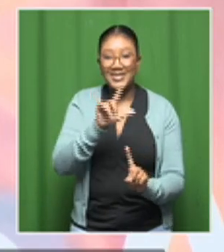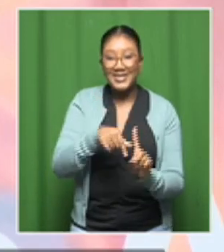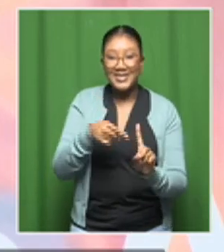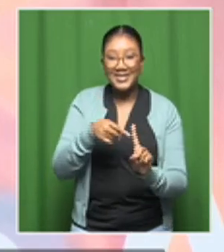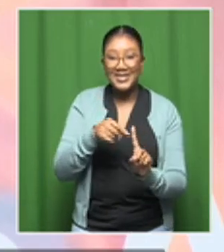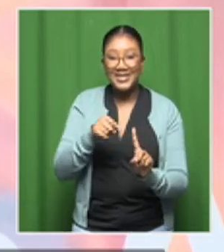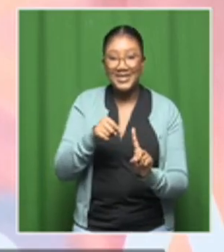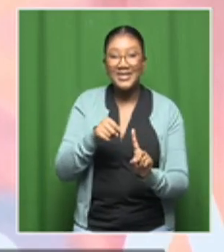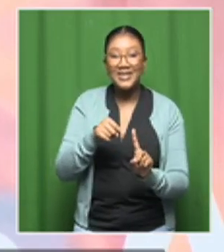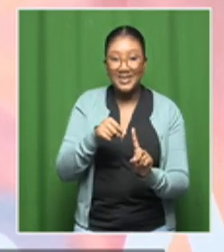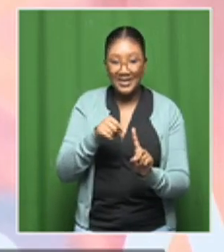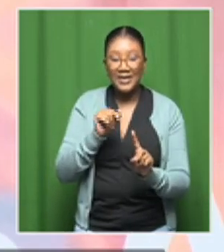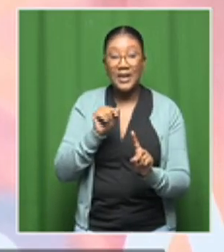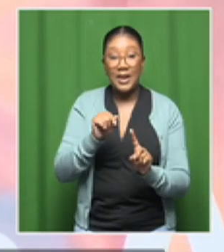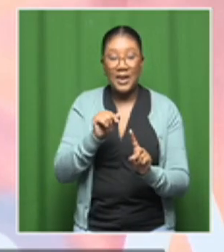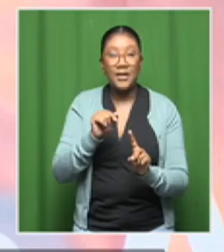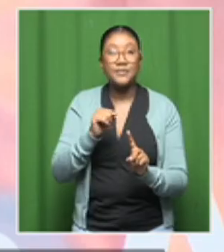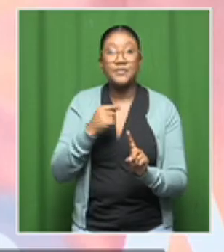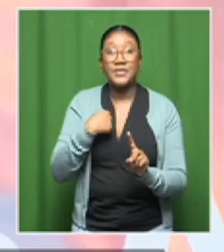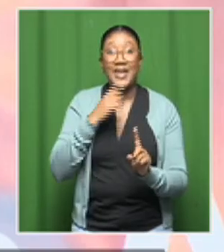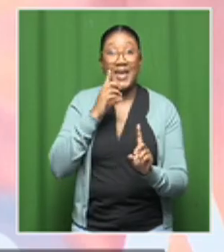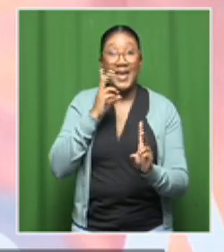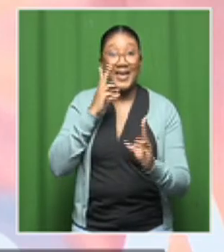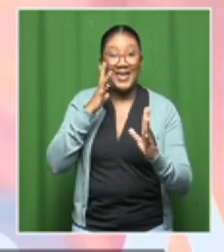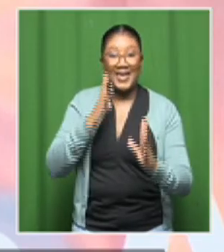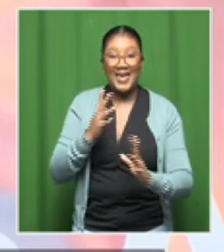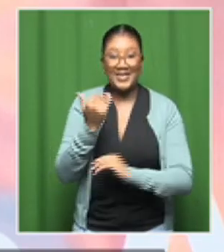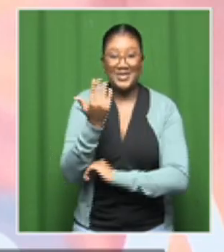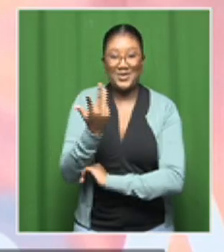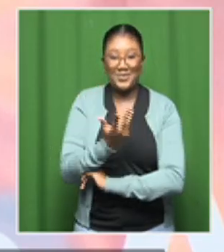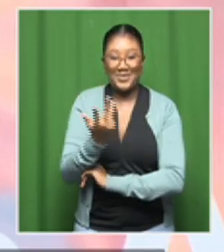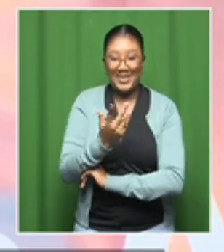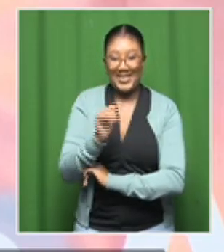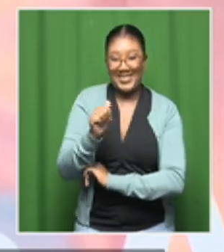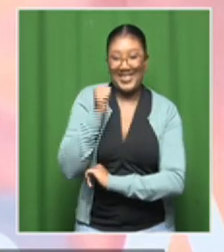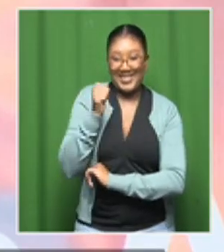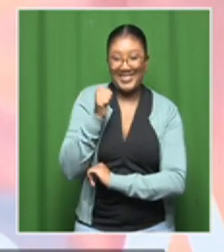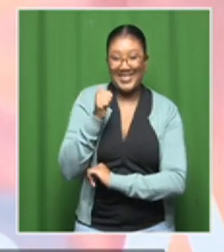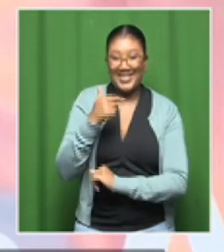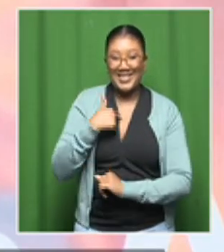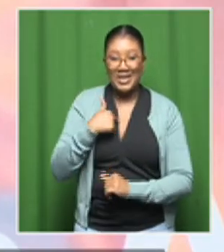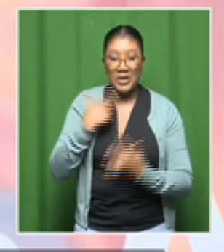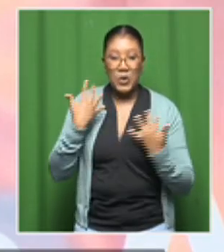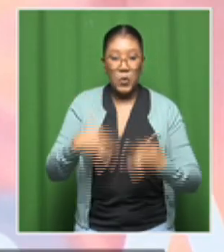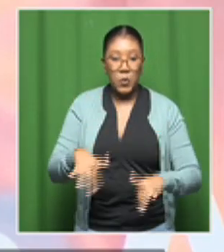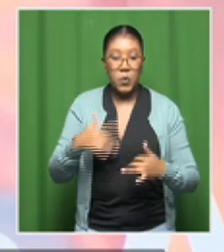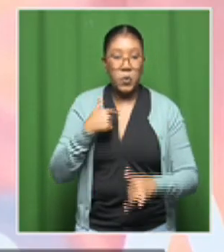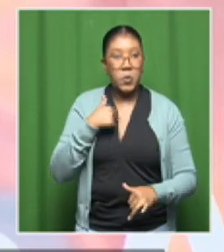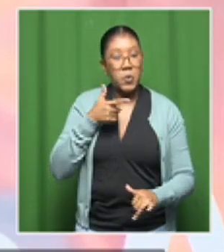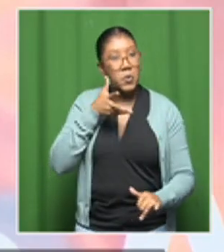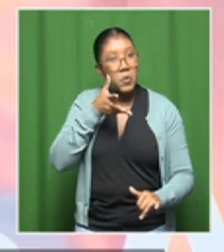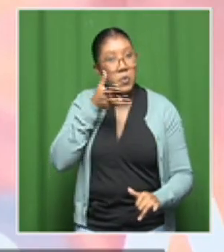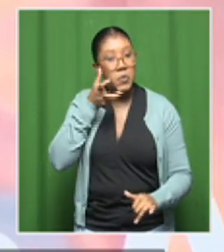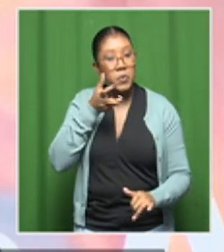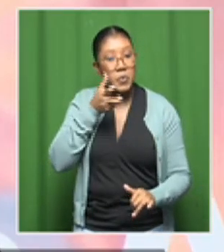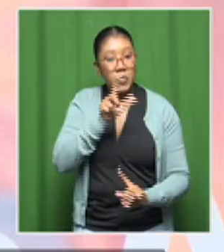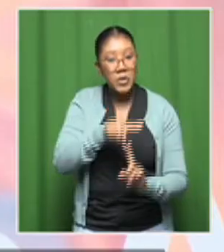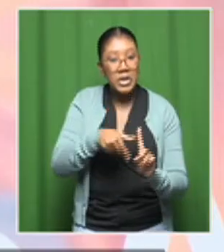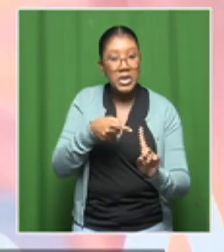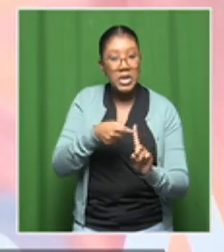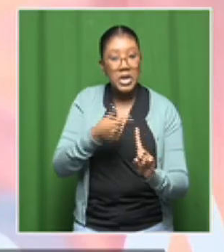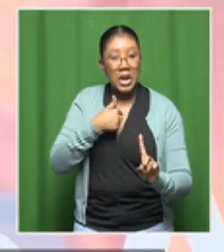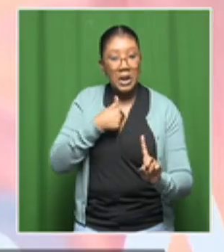guest speaker yesterday. For me, it was so much heartwarming to hear Professor